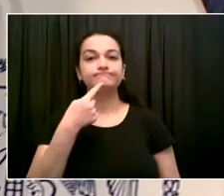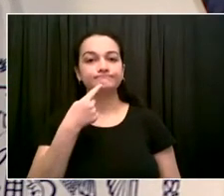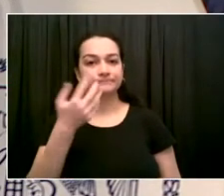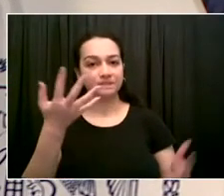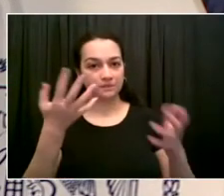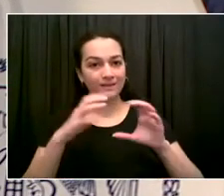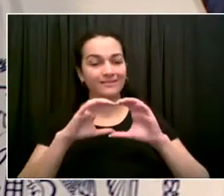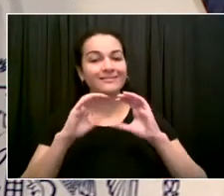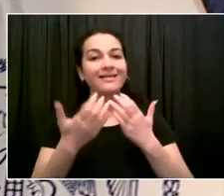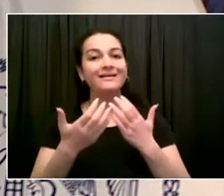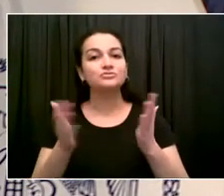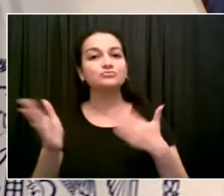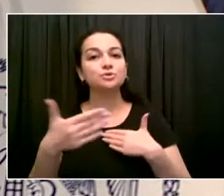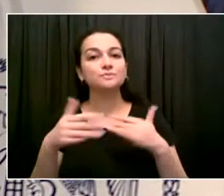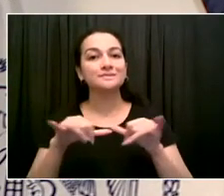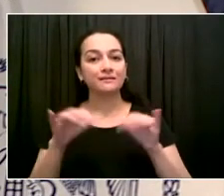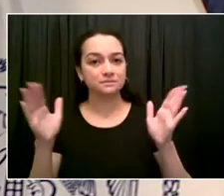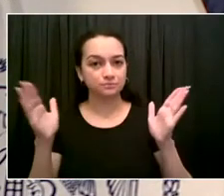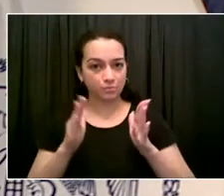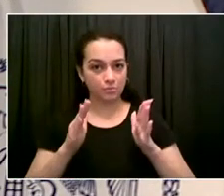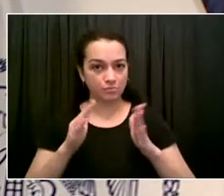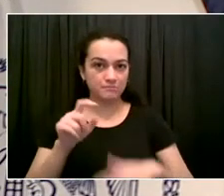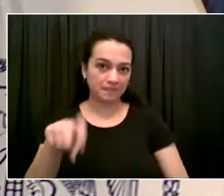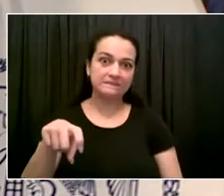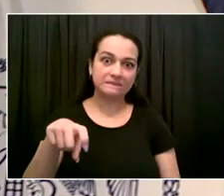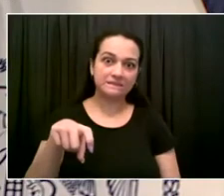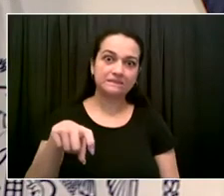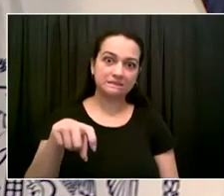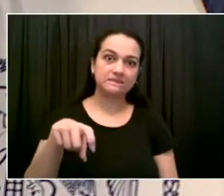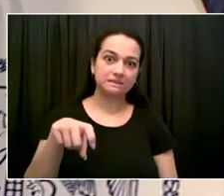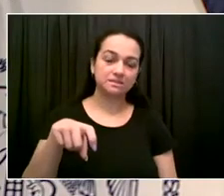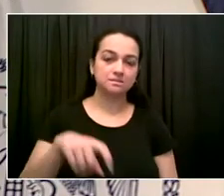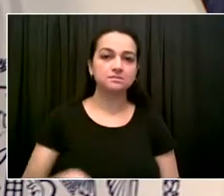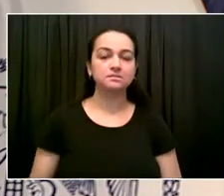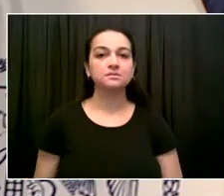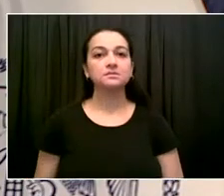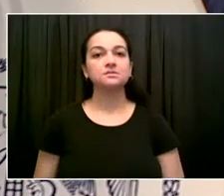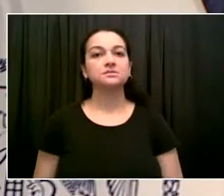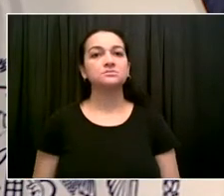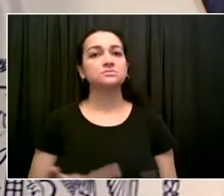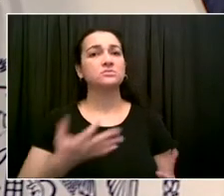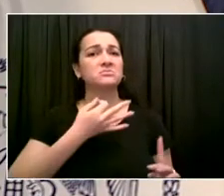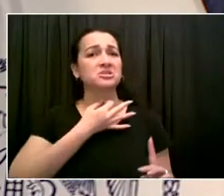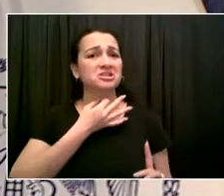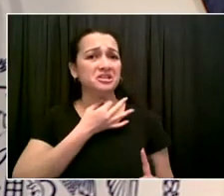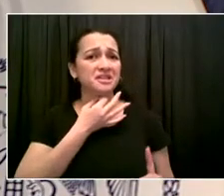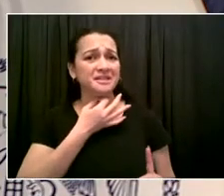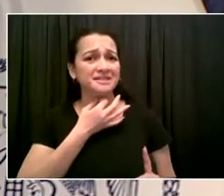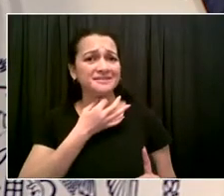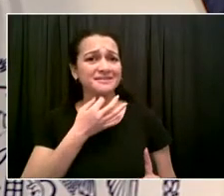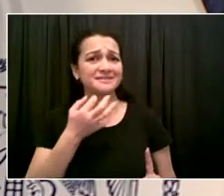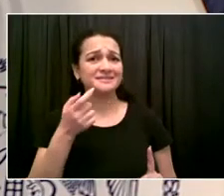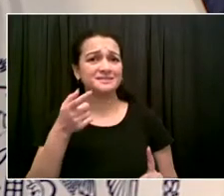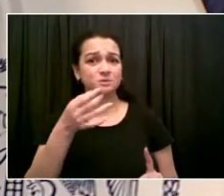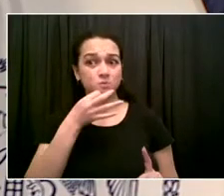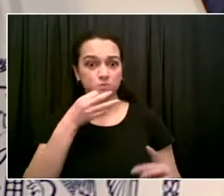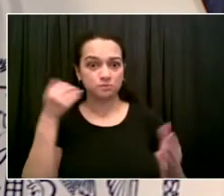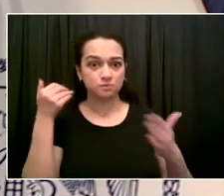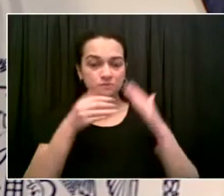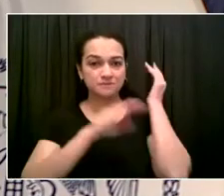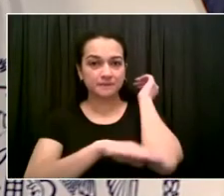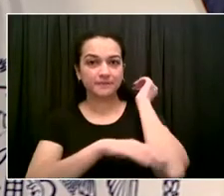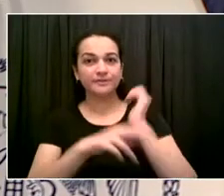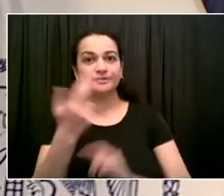in school? What do you do about oversubscribed classrooms? And there are a lot of them in the city where children must be